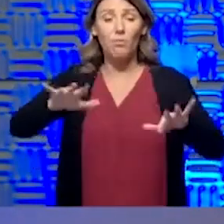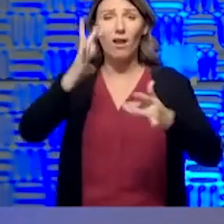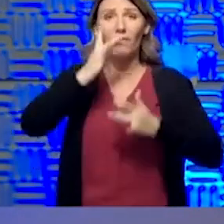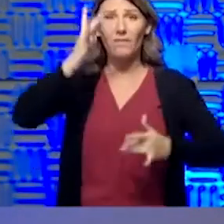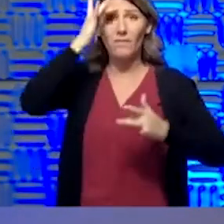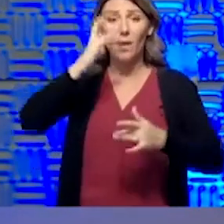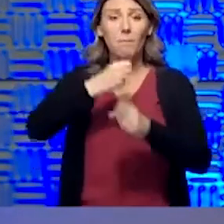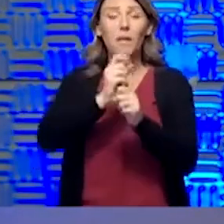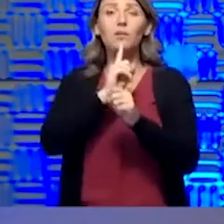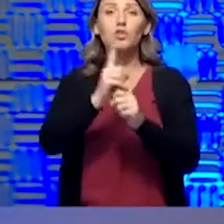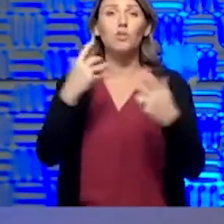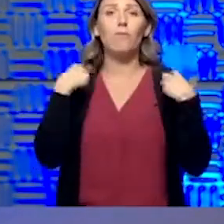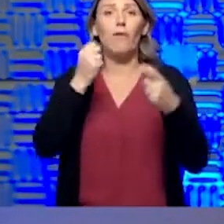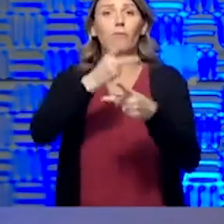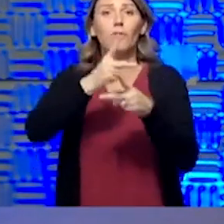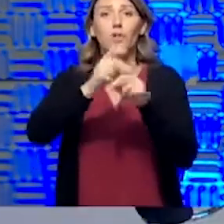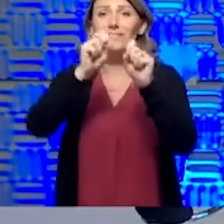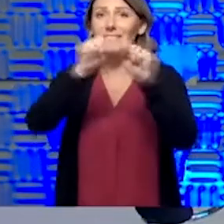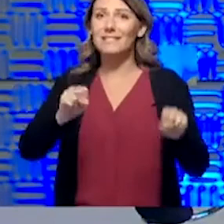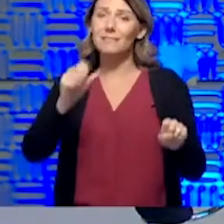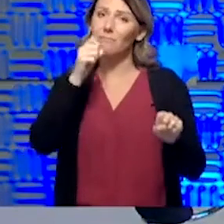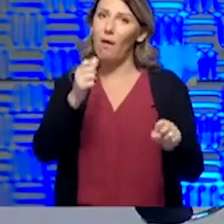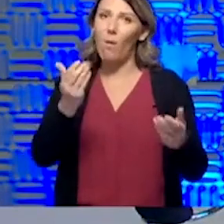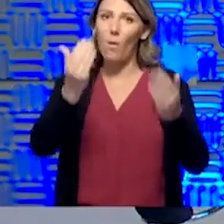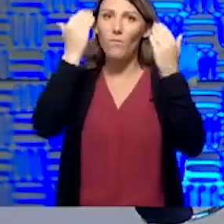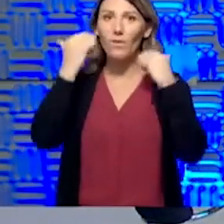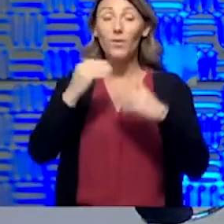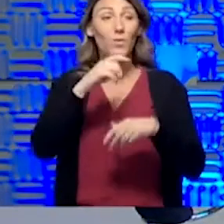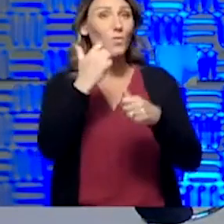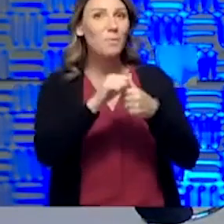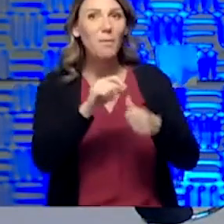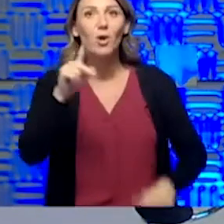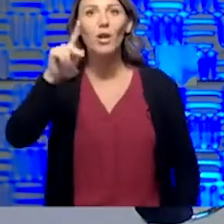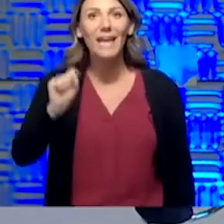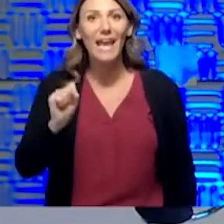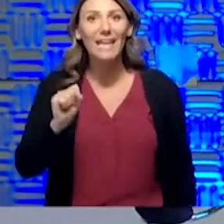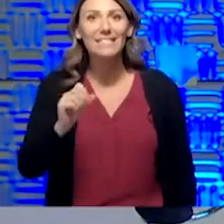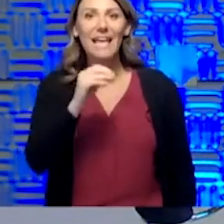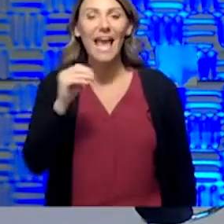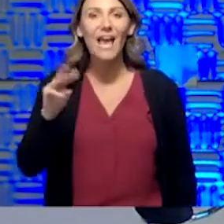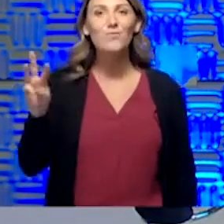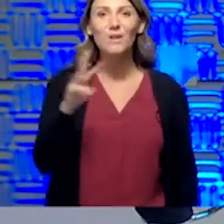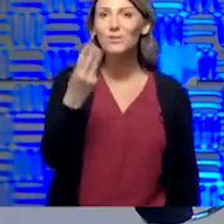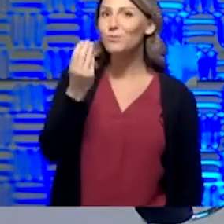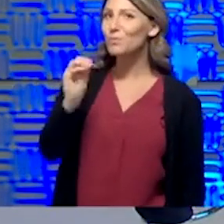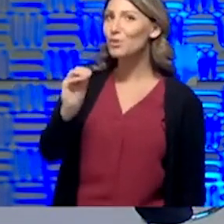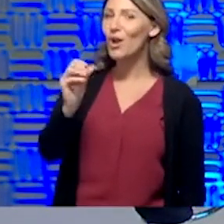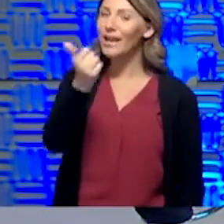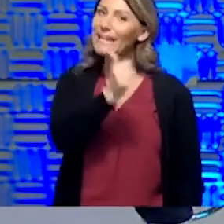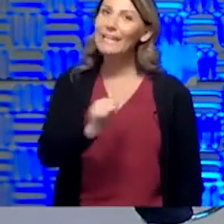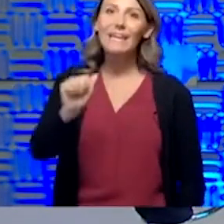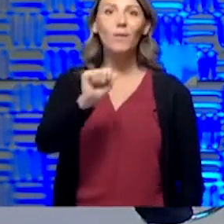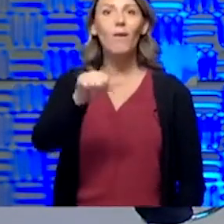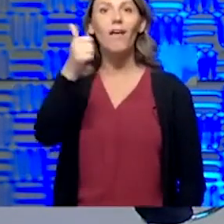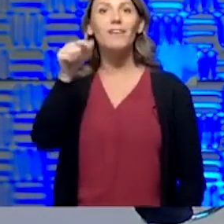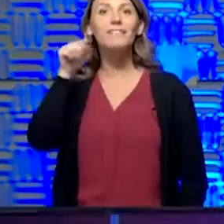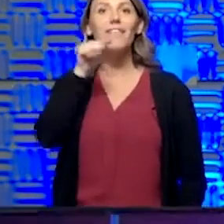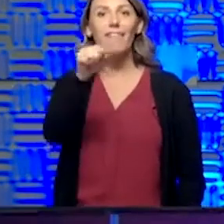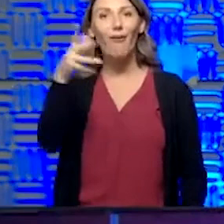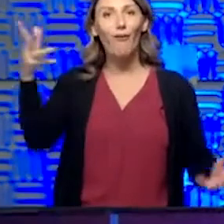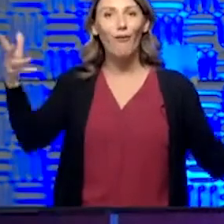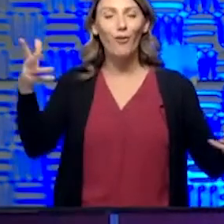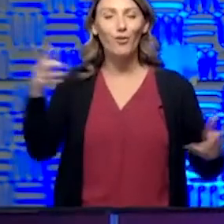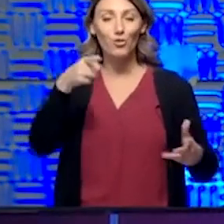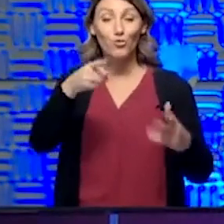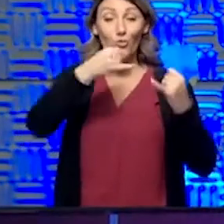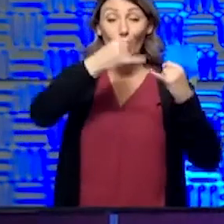care systems are not overwhelmed. And I'll just say, remember Kansas and Western Missouri and anybody else out there. You bent the curve